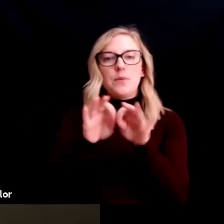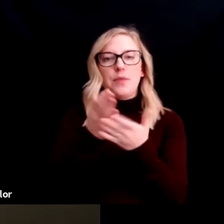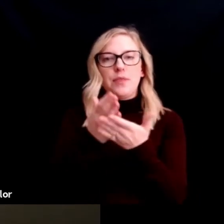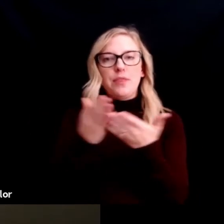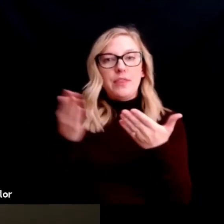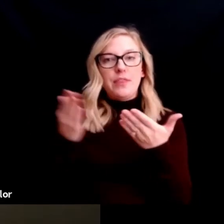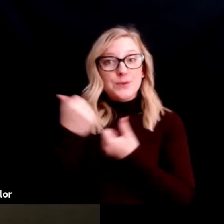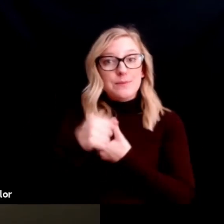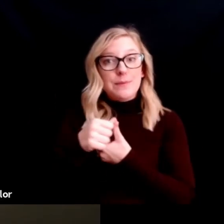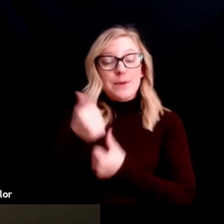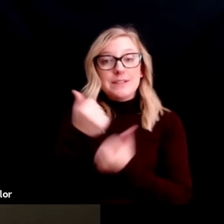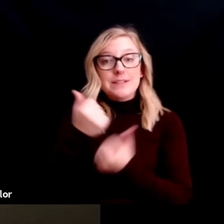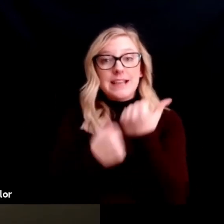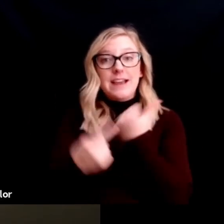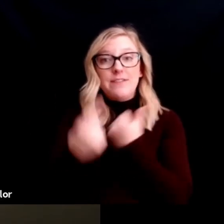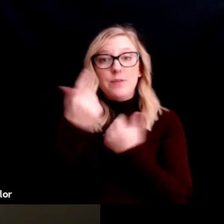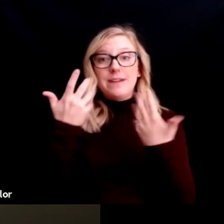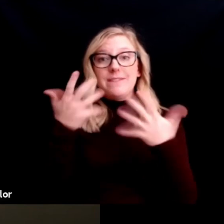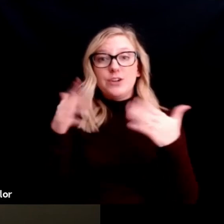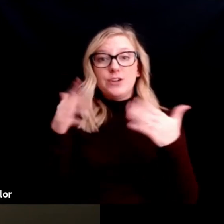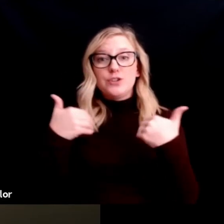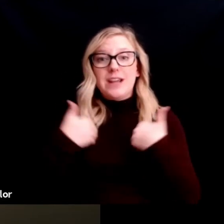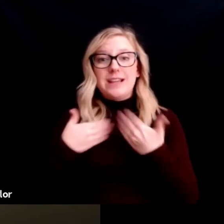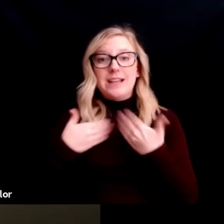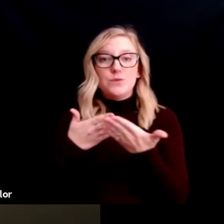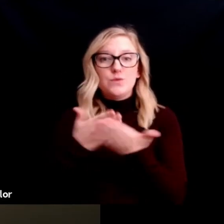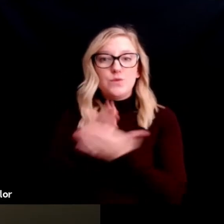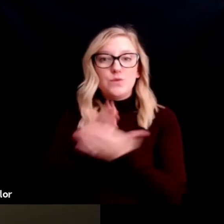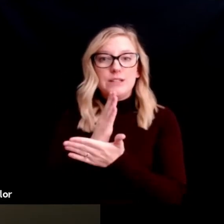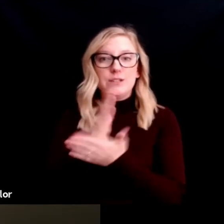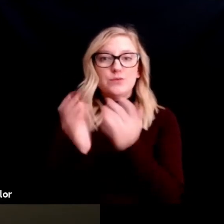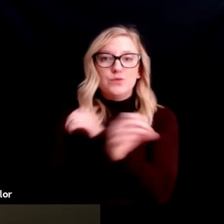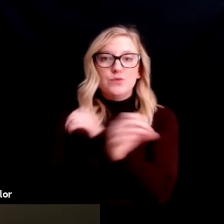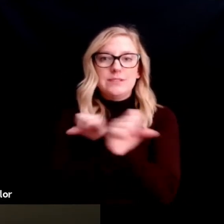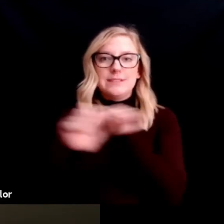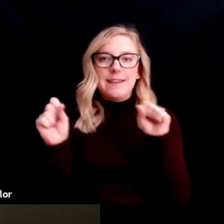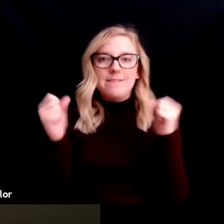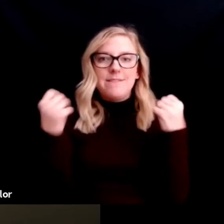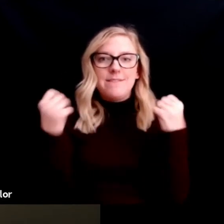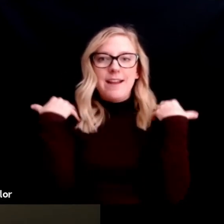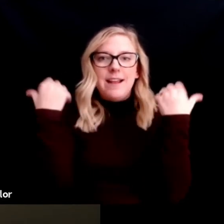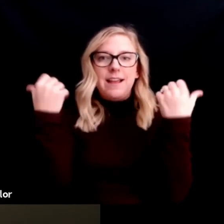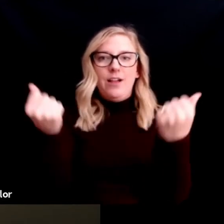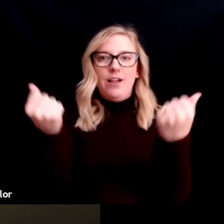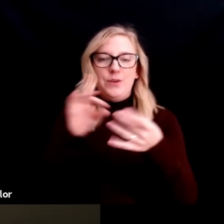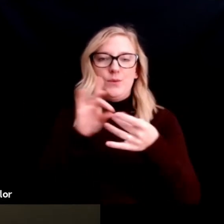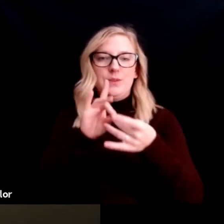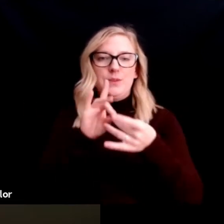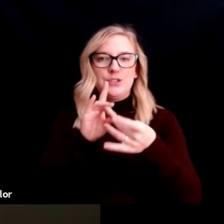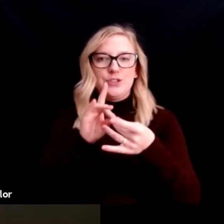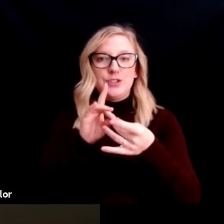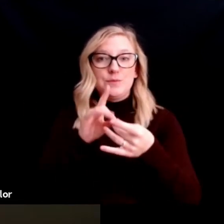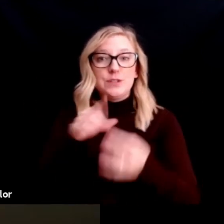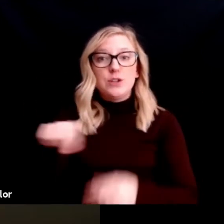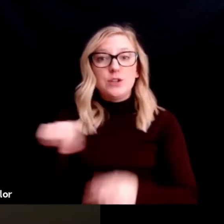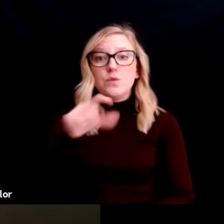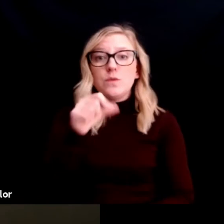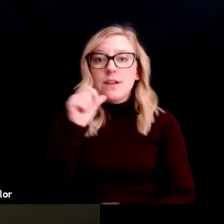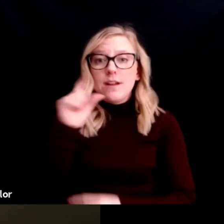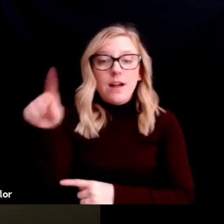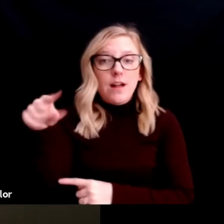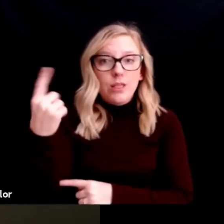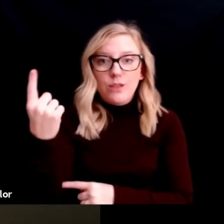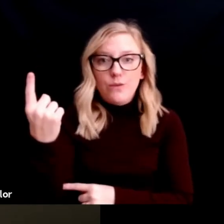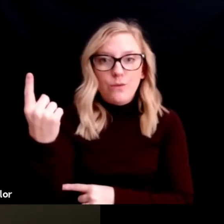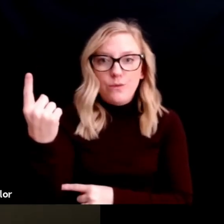to safe and healthy relationships. And then also that you're not in this alone. Whether you